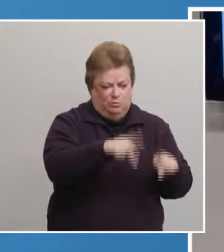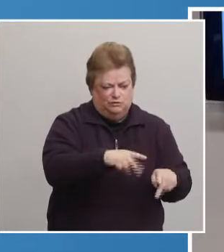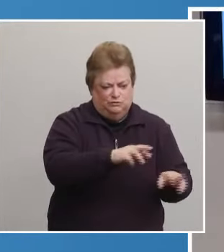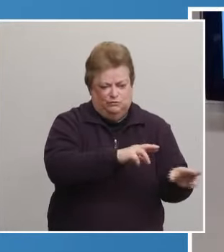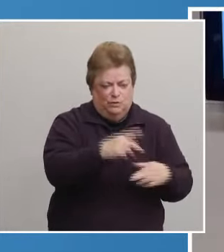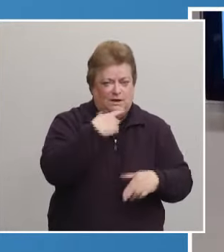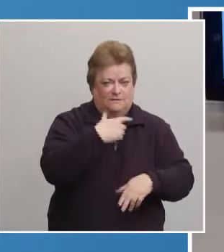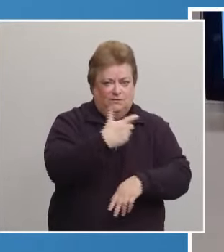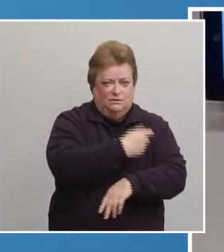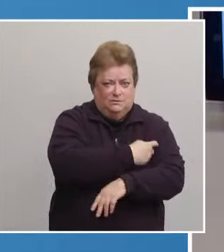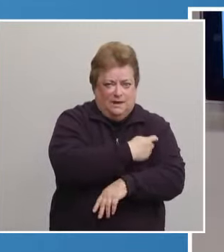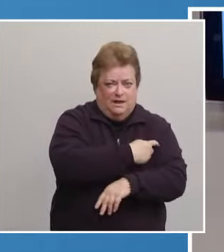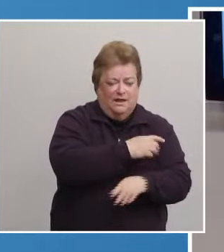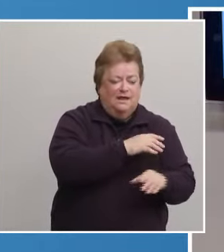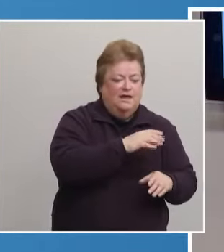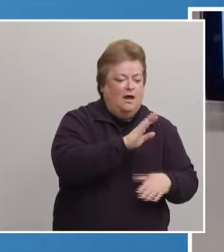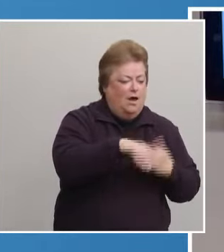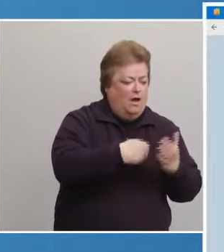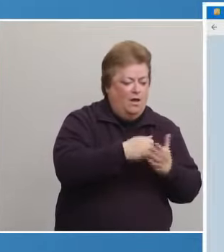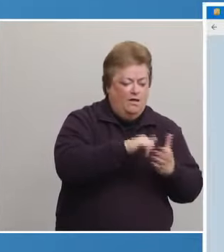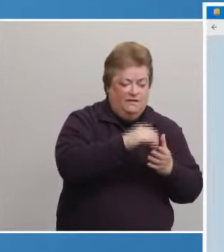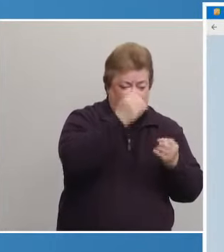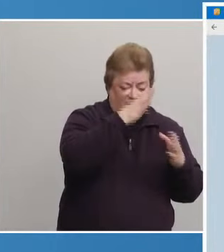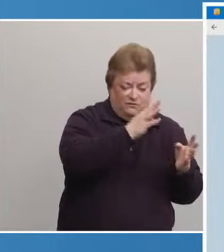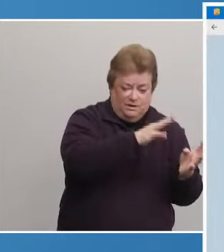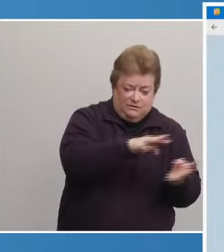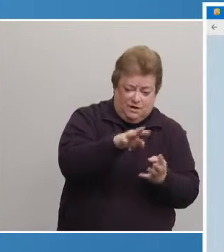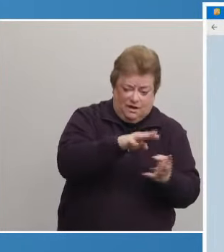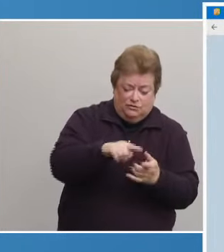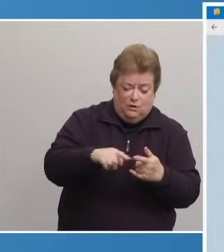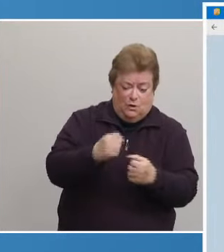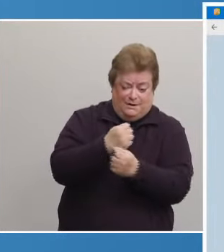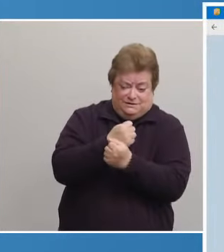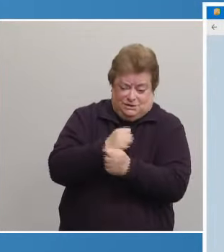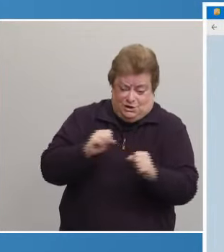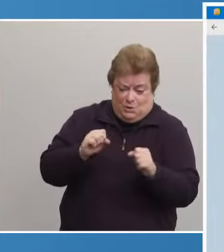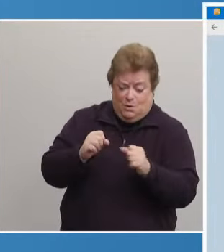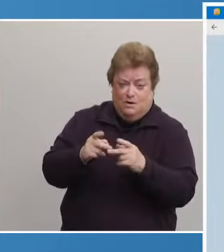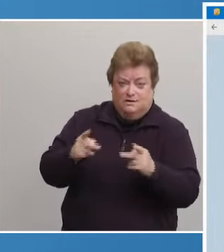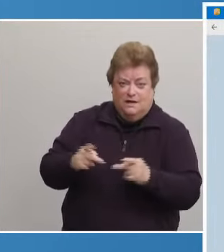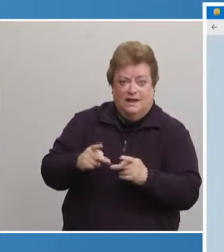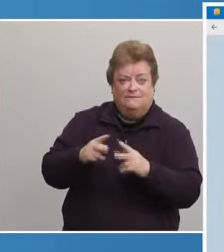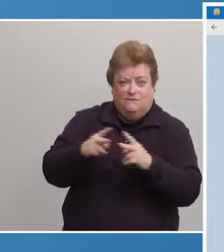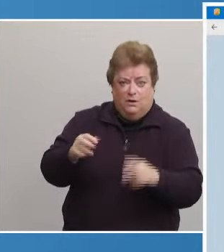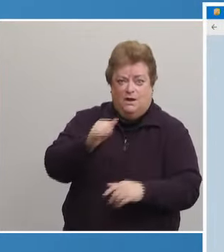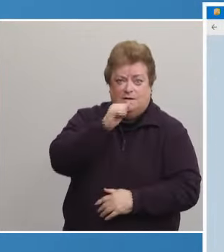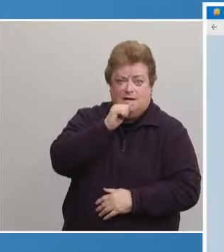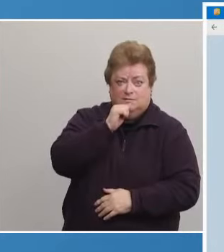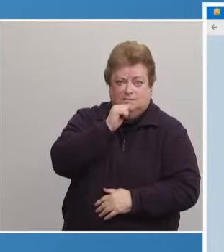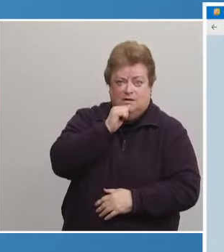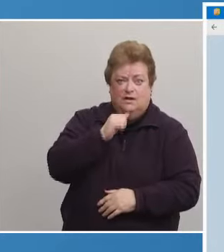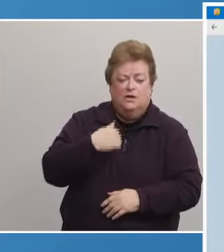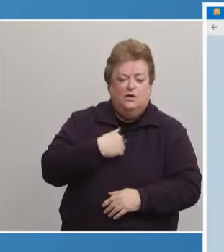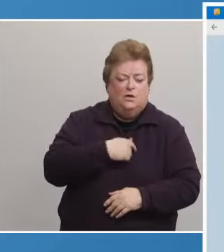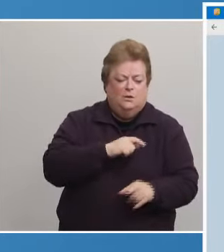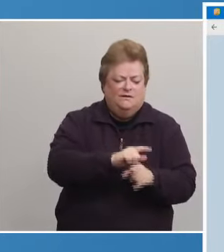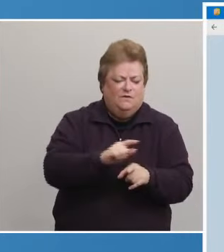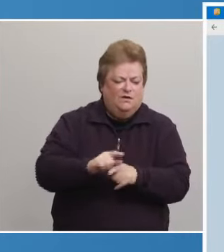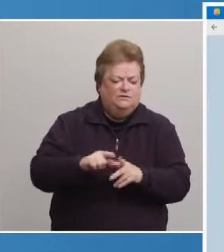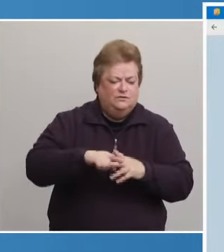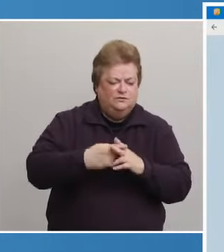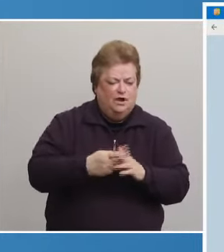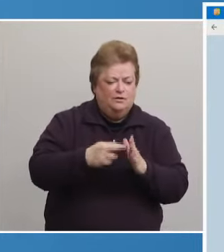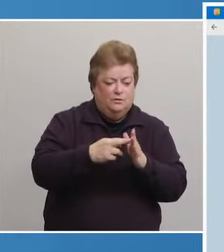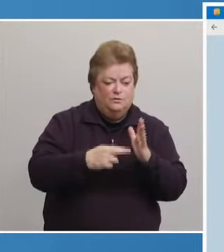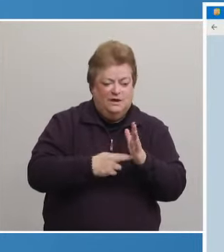The information goes into a secure system and is strictly confidential. The state has also launched a registration site